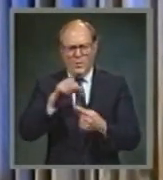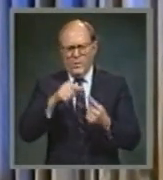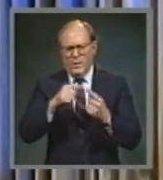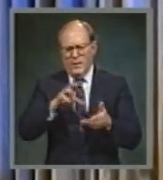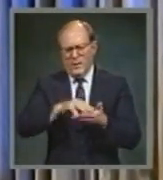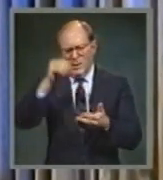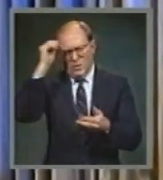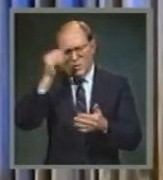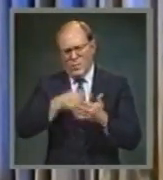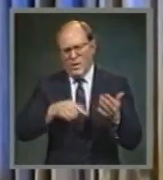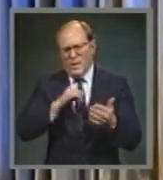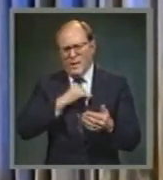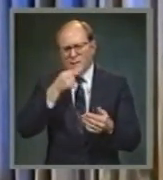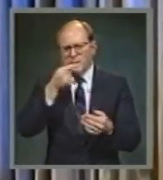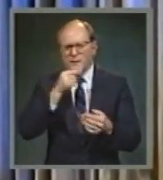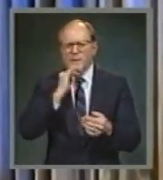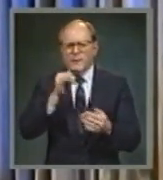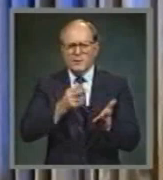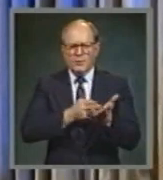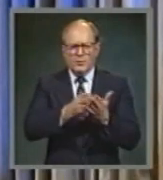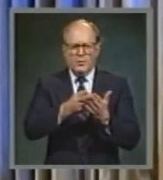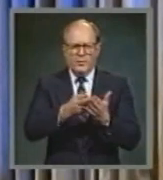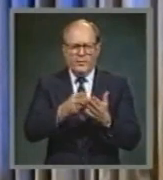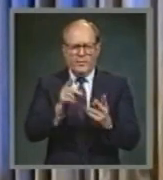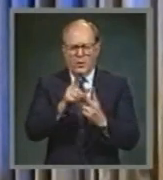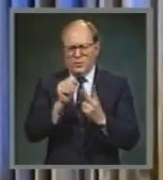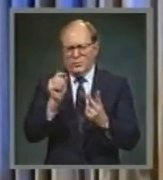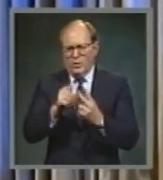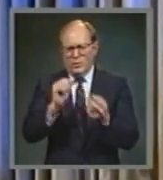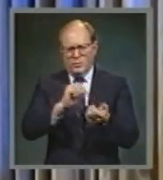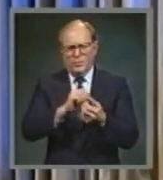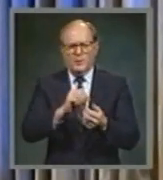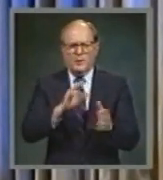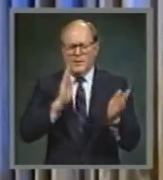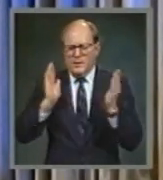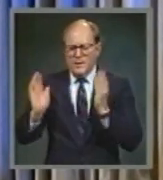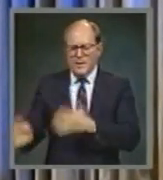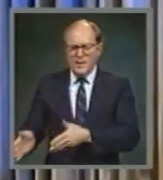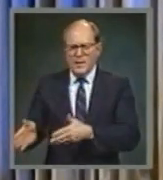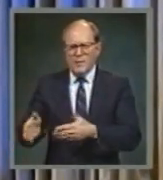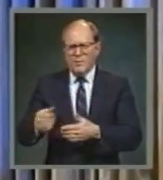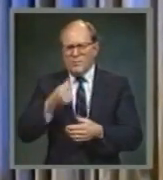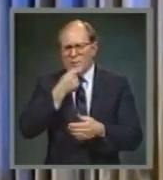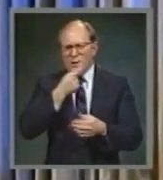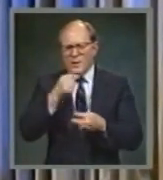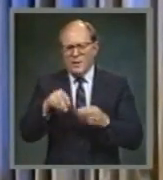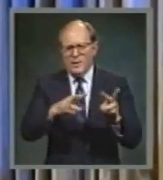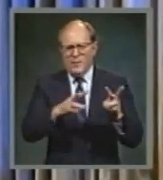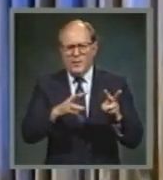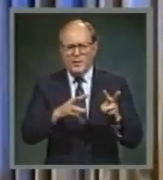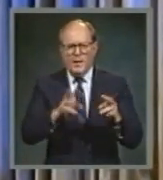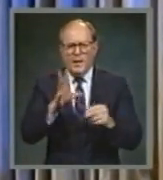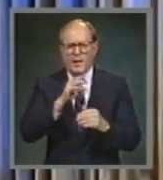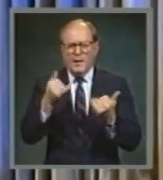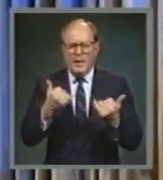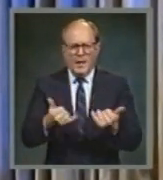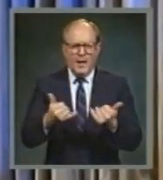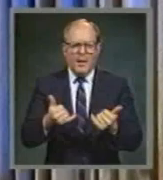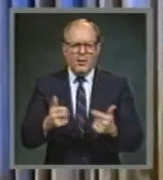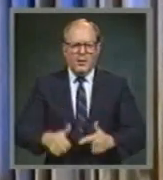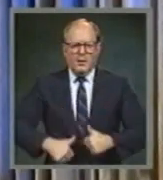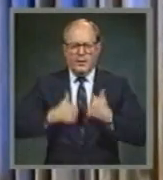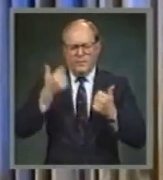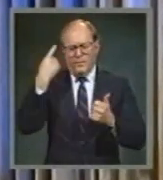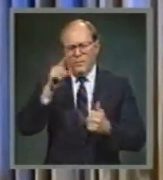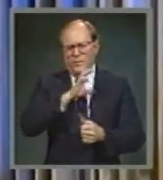what I'm saying is true have chosen to turn from that behavioral pattern and are now living